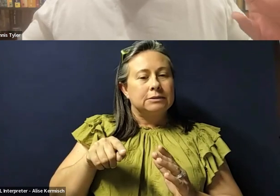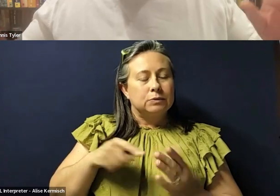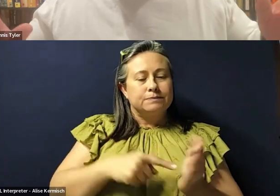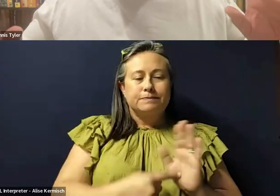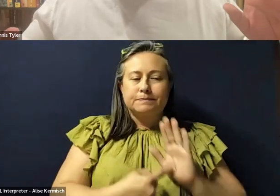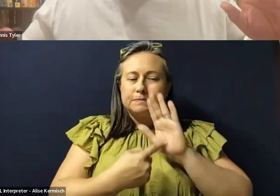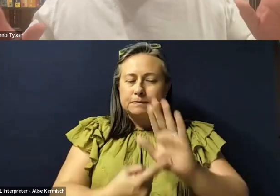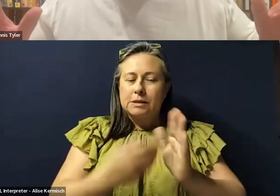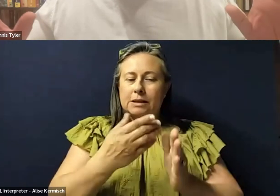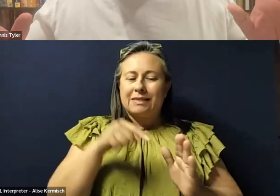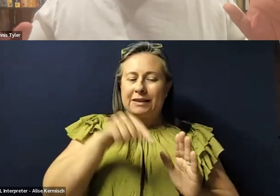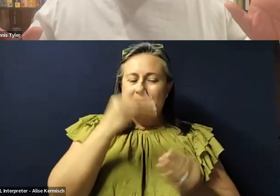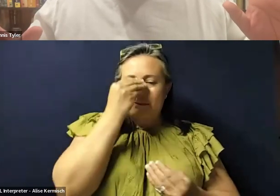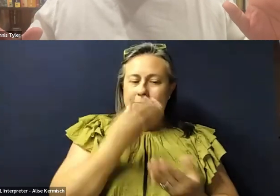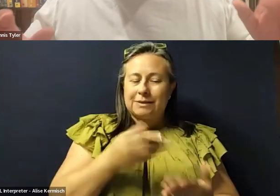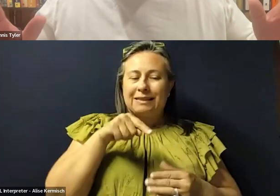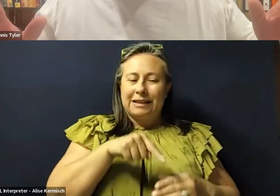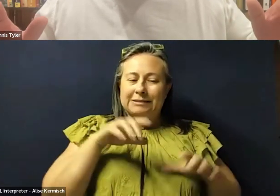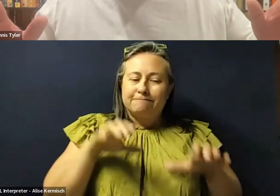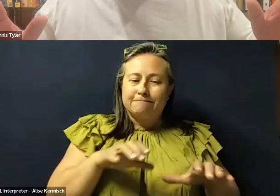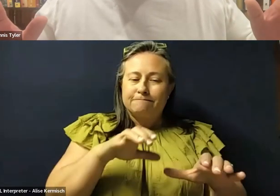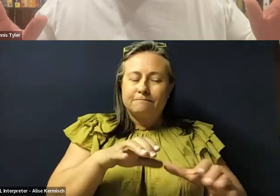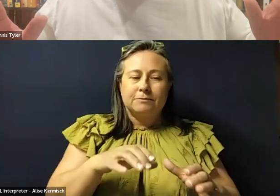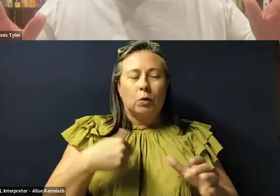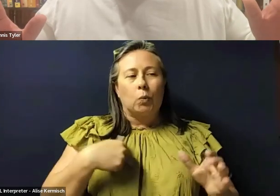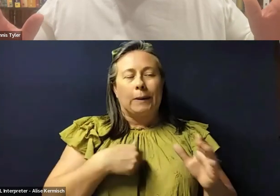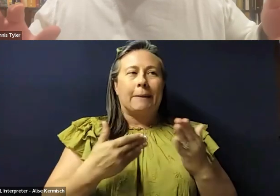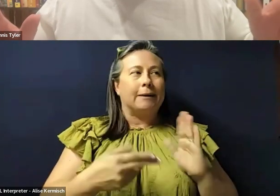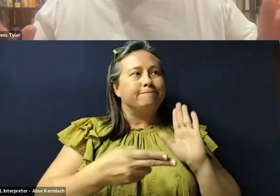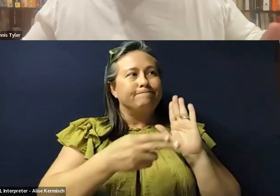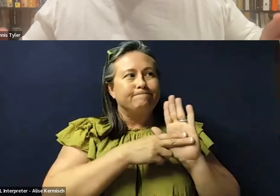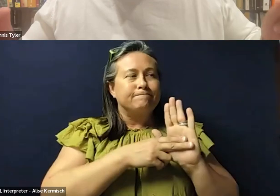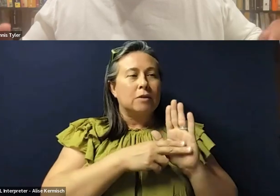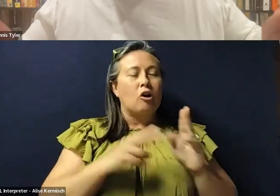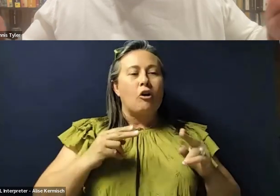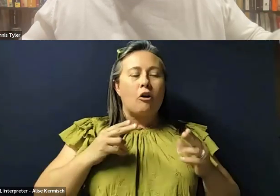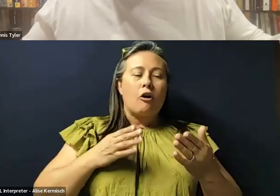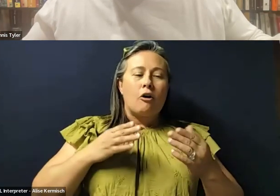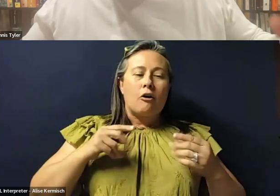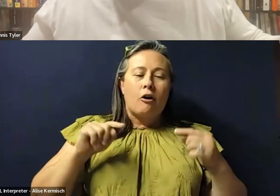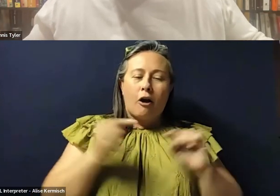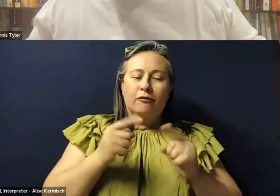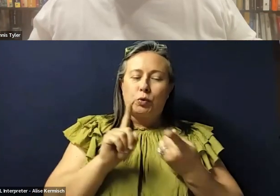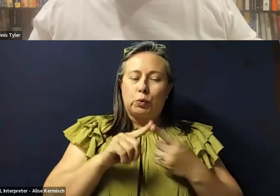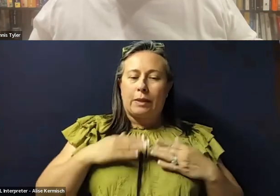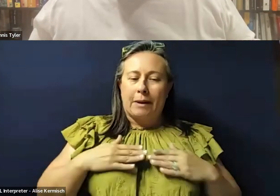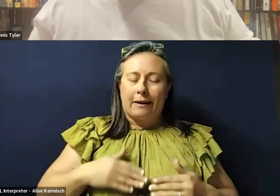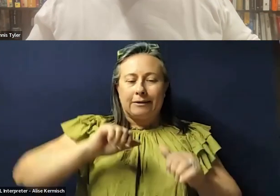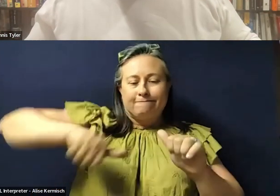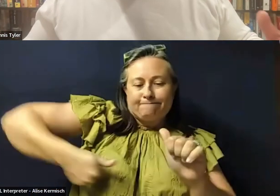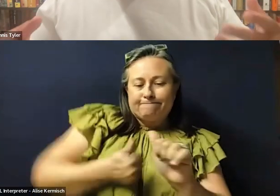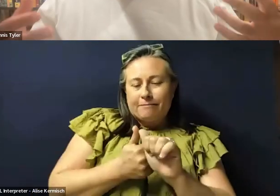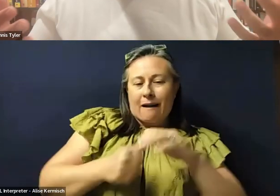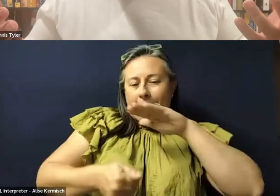this information or these practices that we might call harmful to the body hide behind disciplines of science.